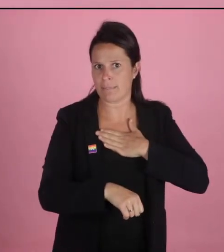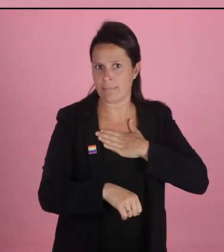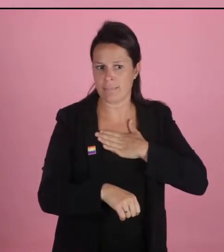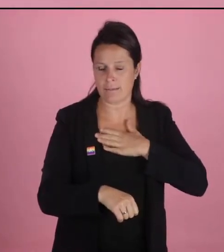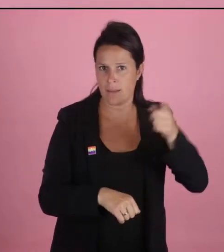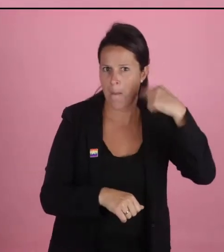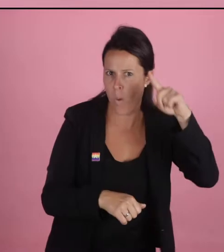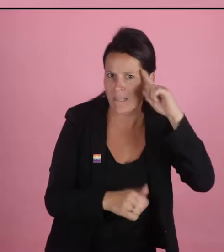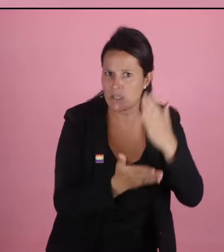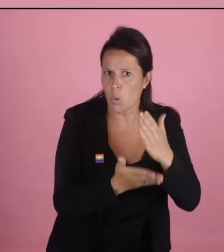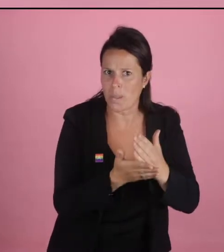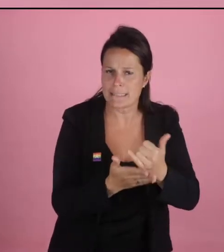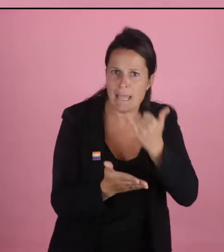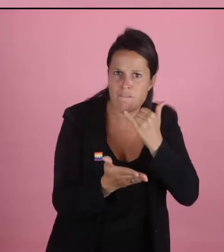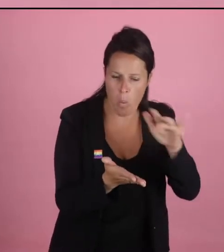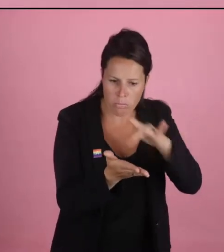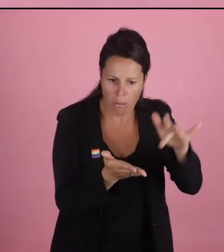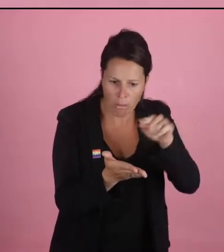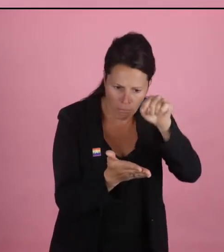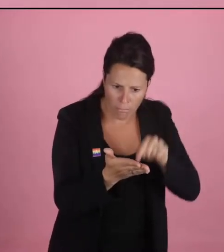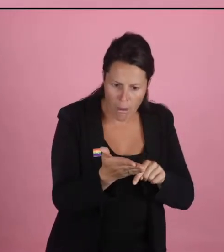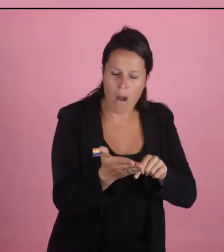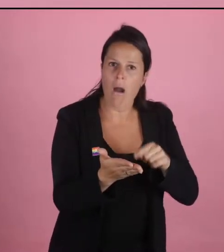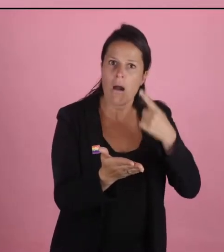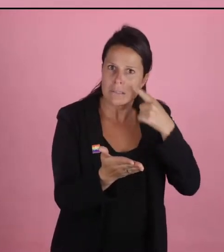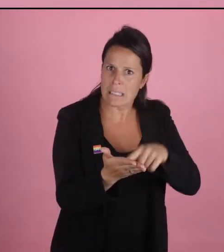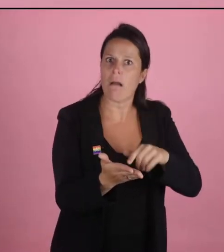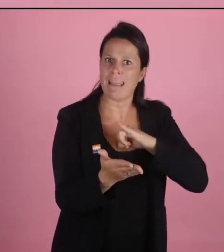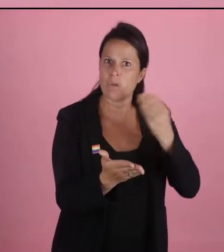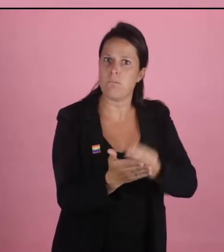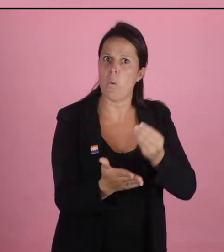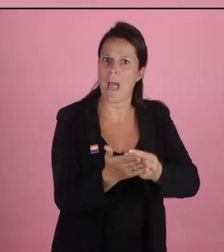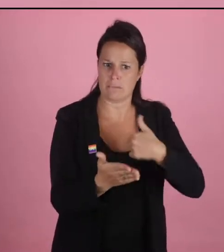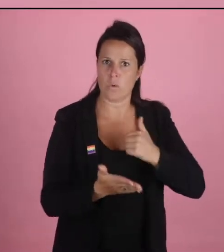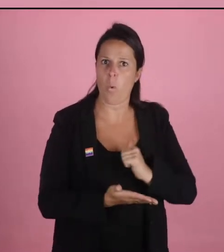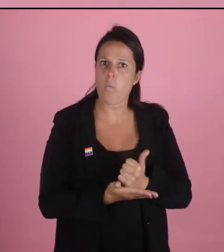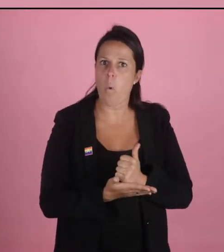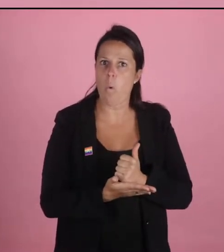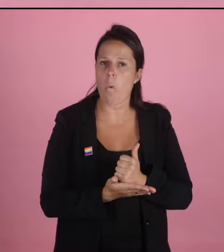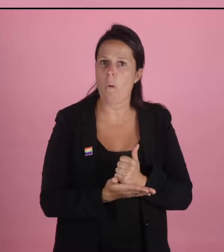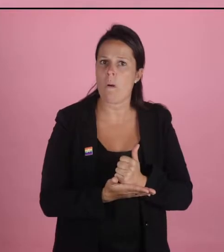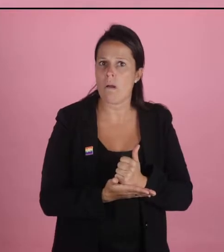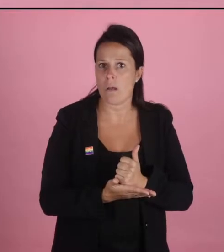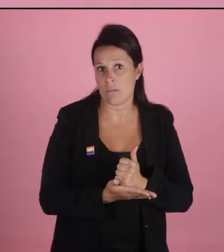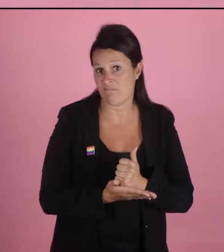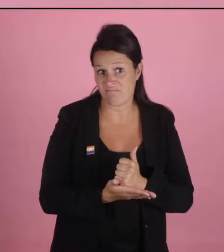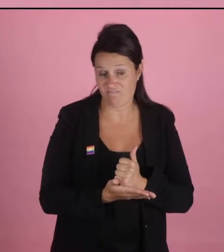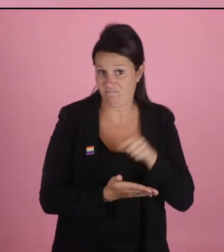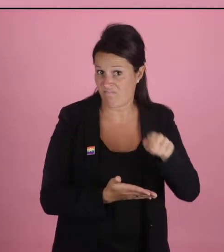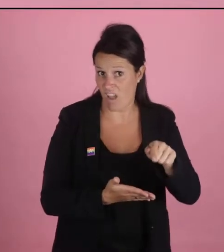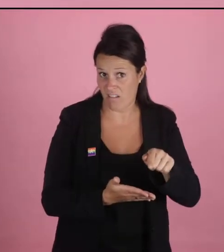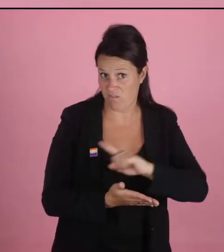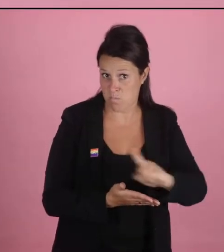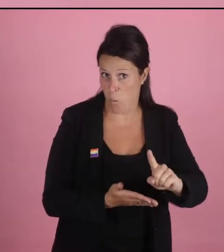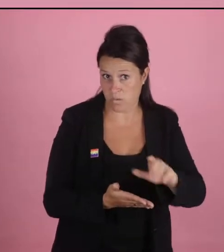arrested by the police, and they went through my phone, and they saw to them incriminating